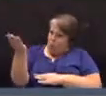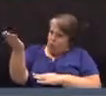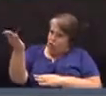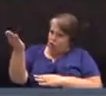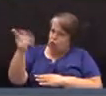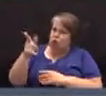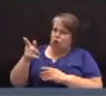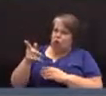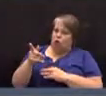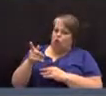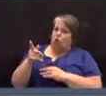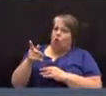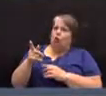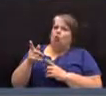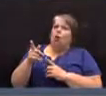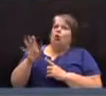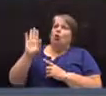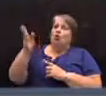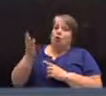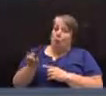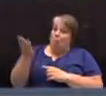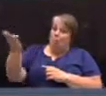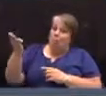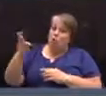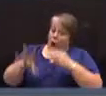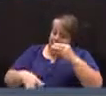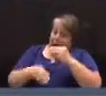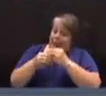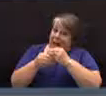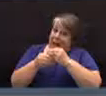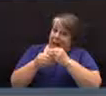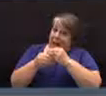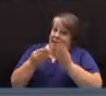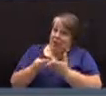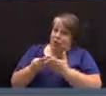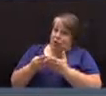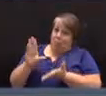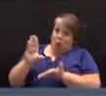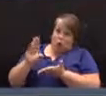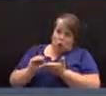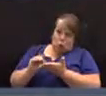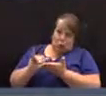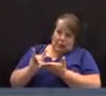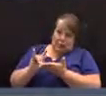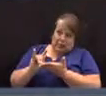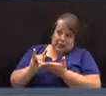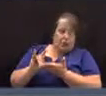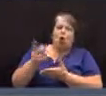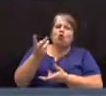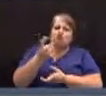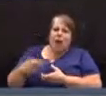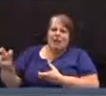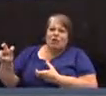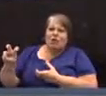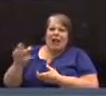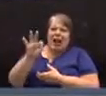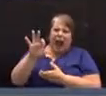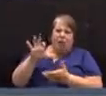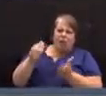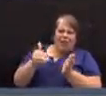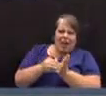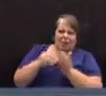Your motion would be to amend the budget by reducing it, by transferring $900